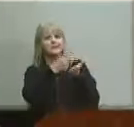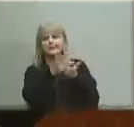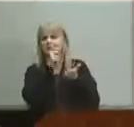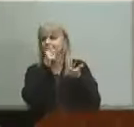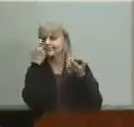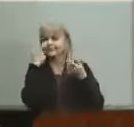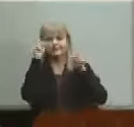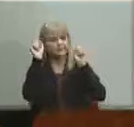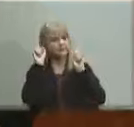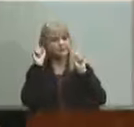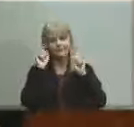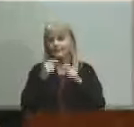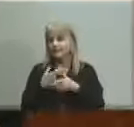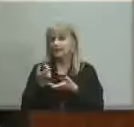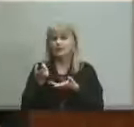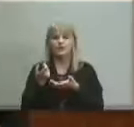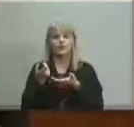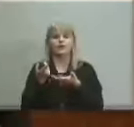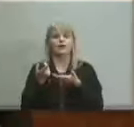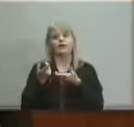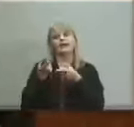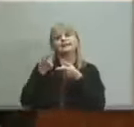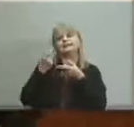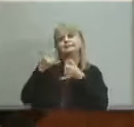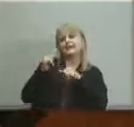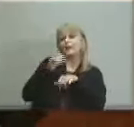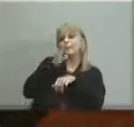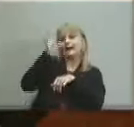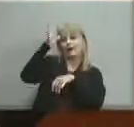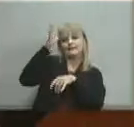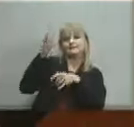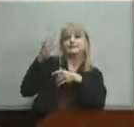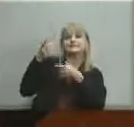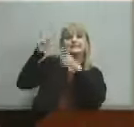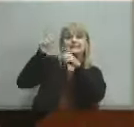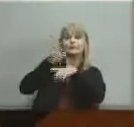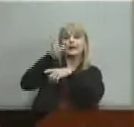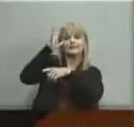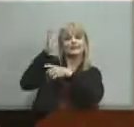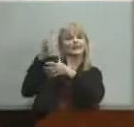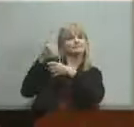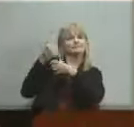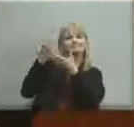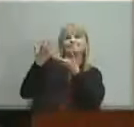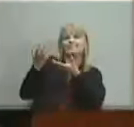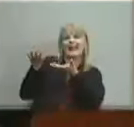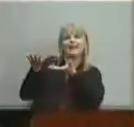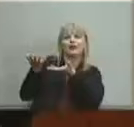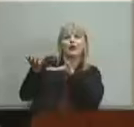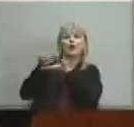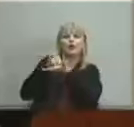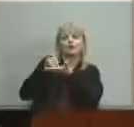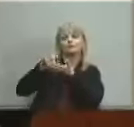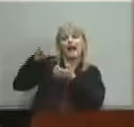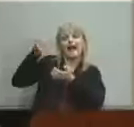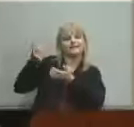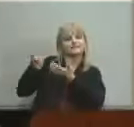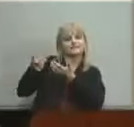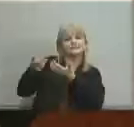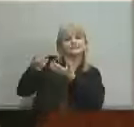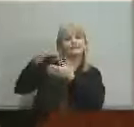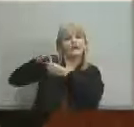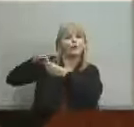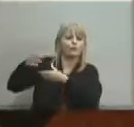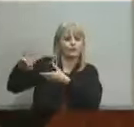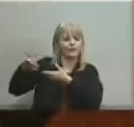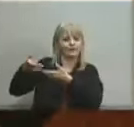sure they succeed still gets the highest priority year after year evidently we haven't done what it takes